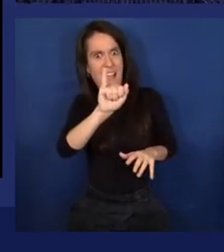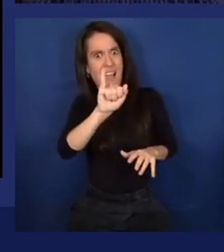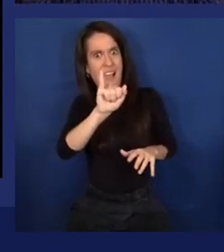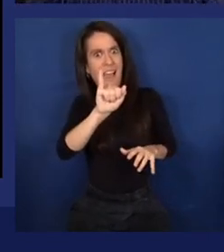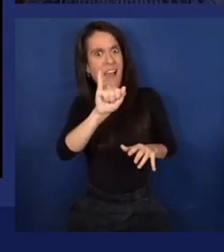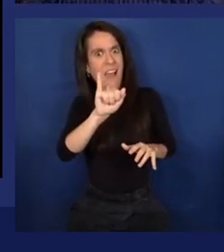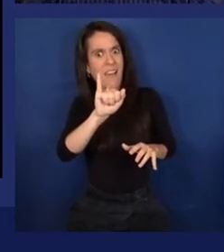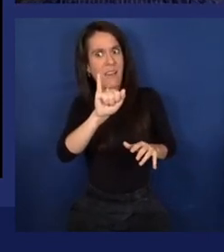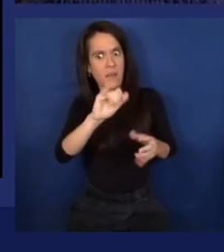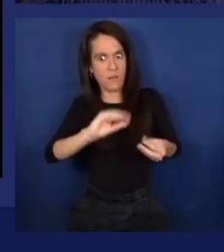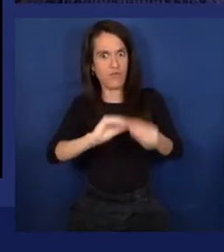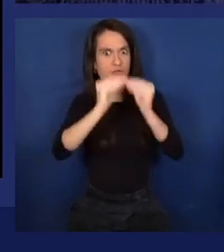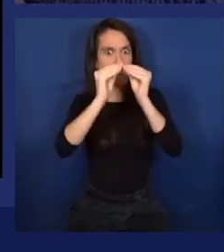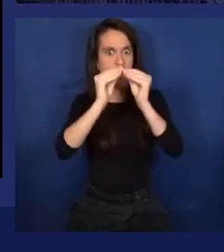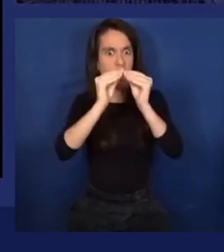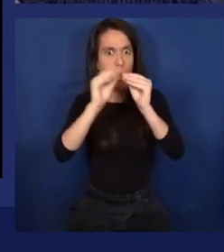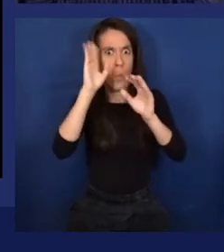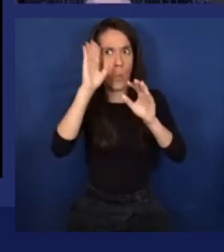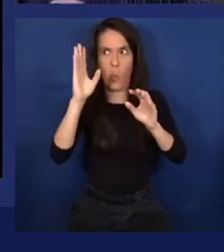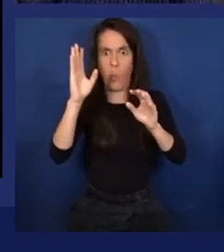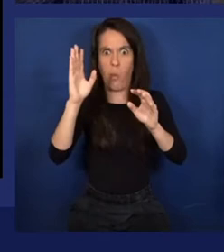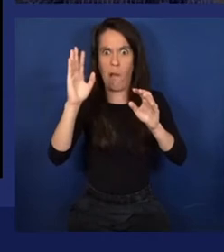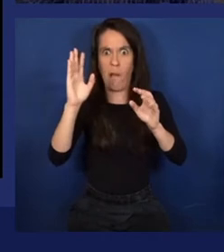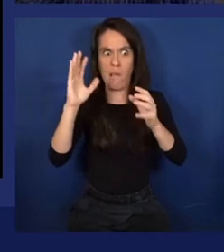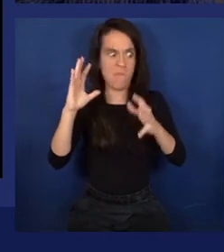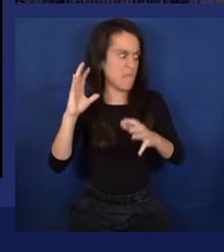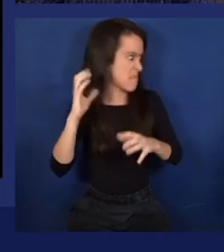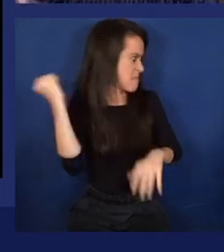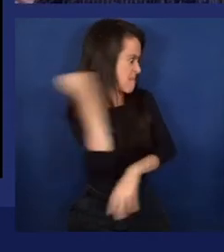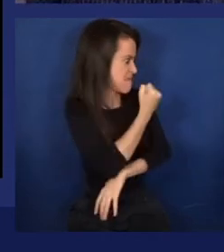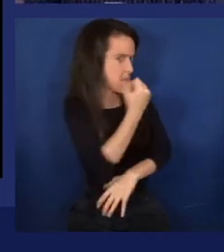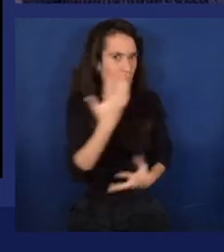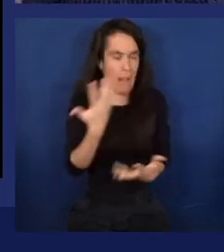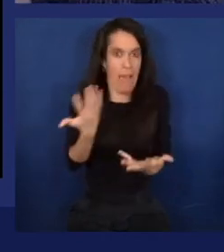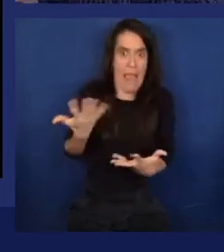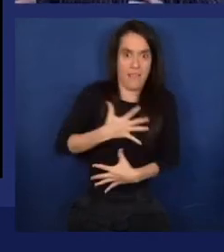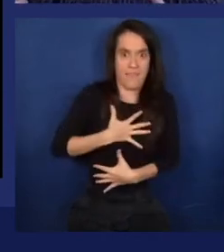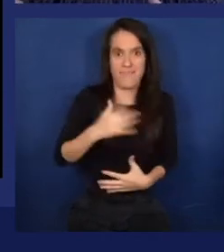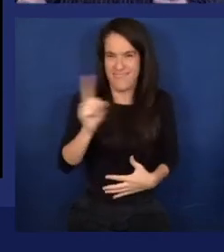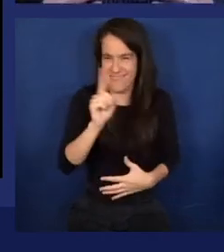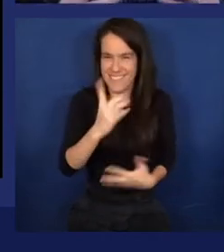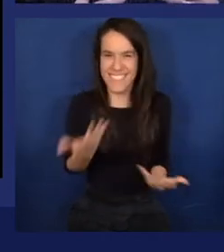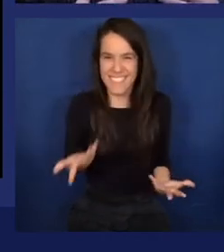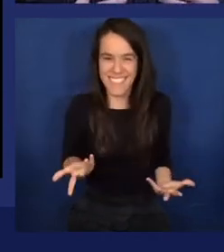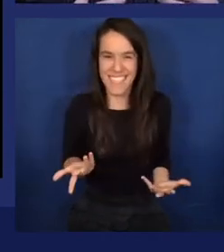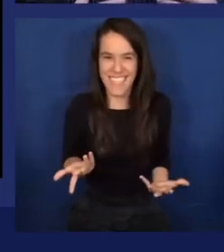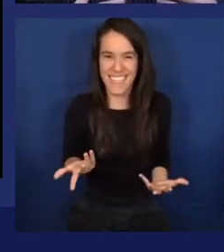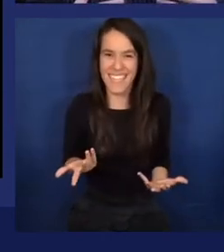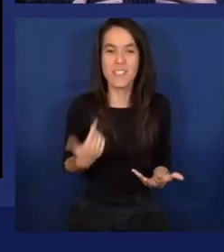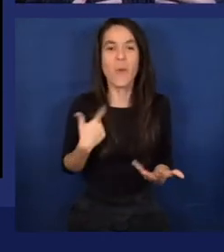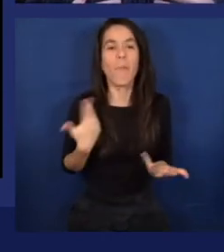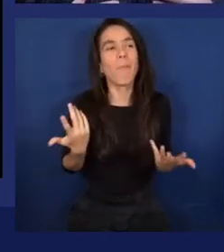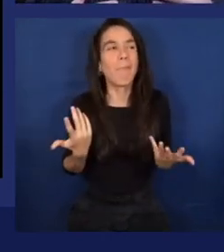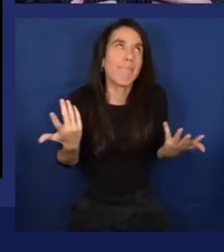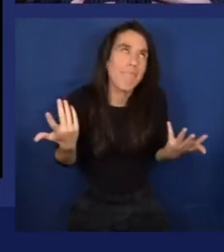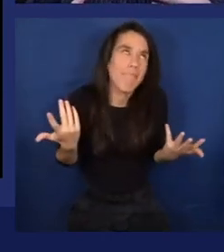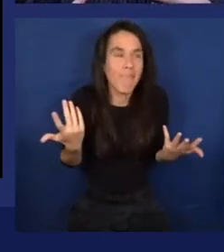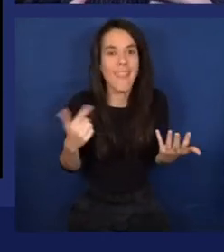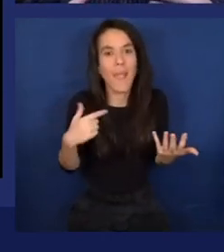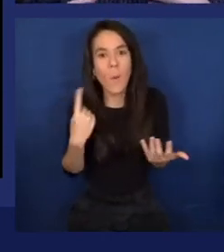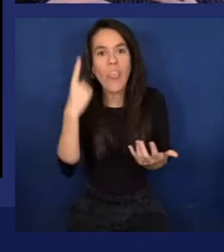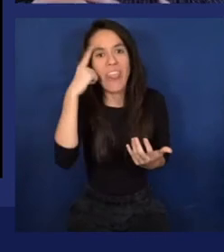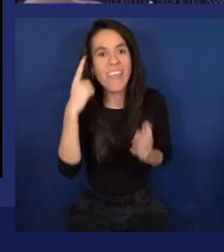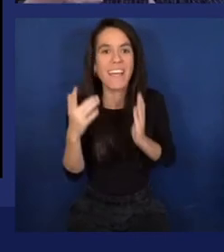And, yes, it's going to try and kill everybody. know, Terminators, all those things will come later. But for better or for worse, for us as technologists,